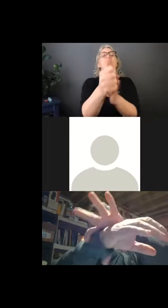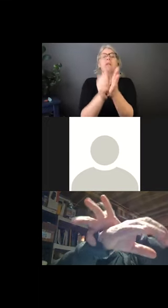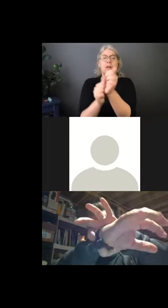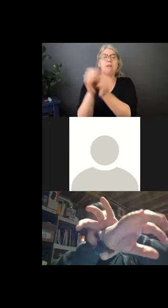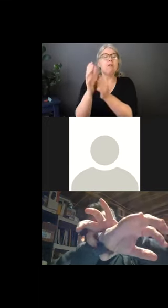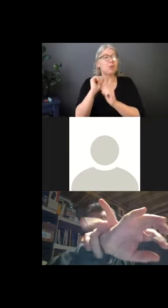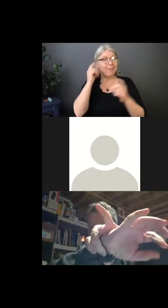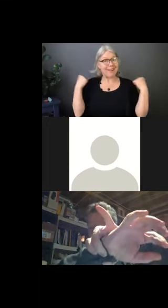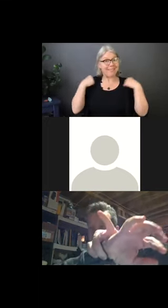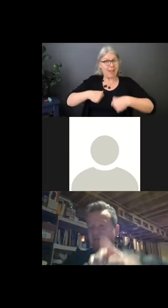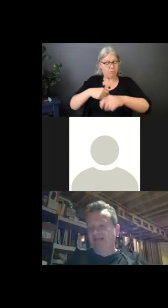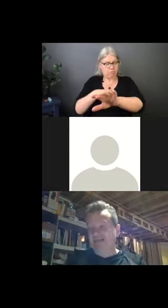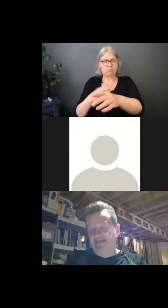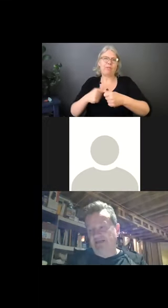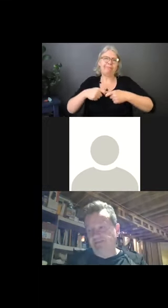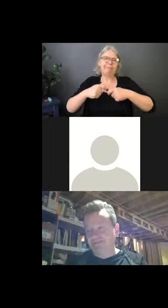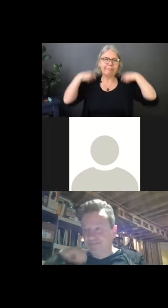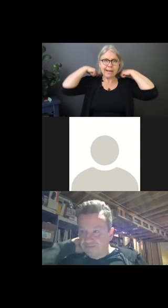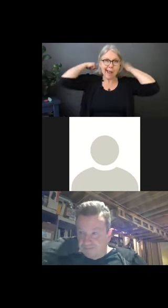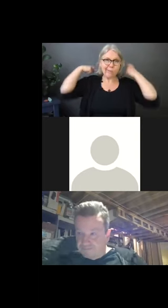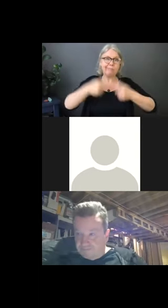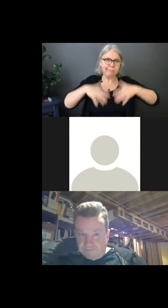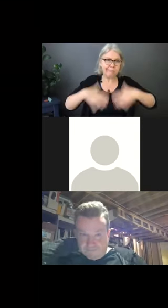that you put your glove over top so it creates a nice seal.